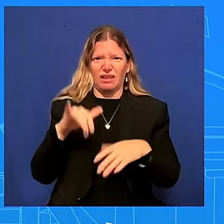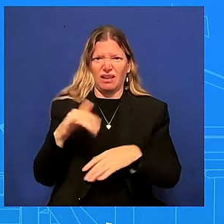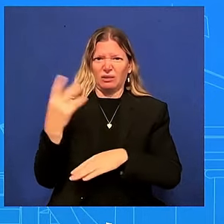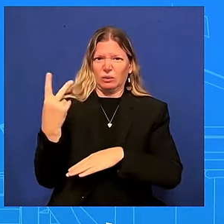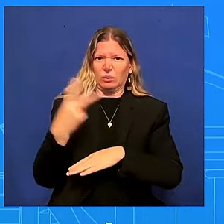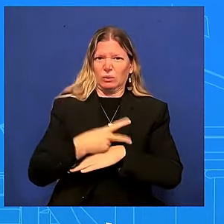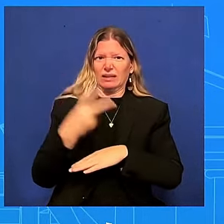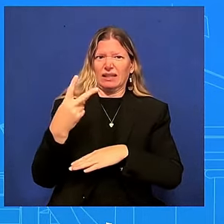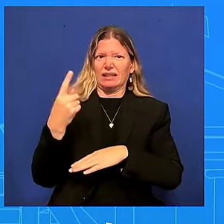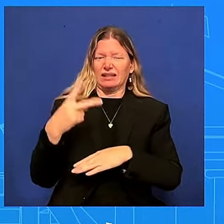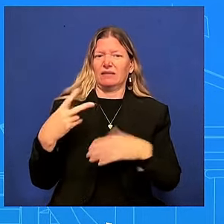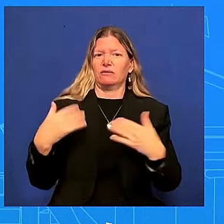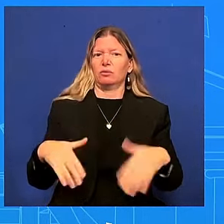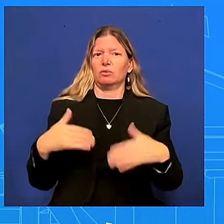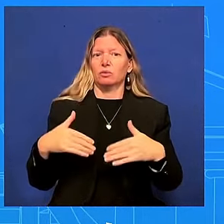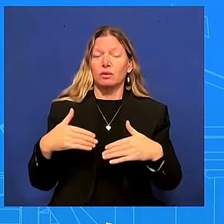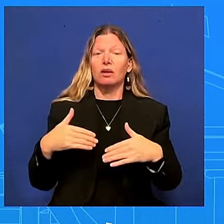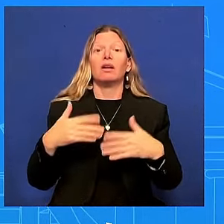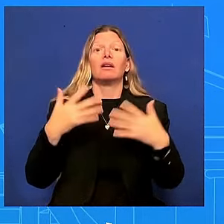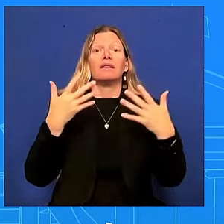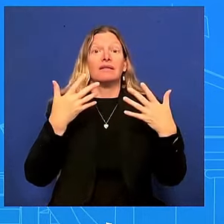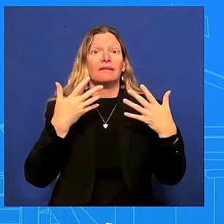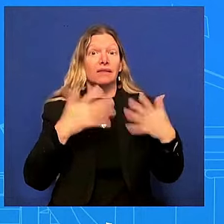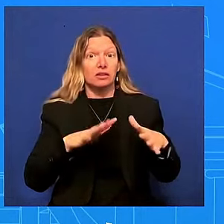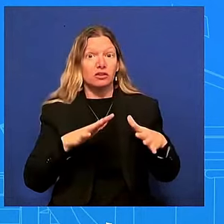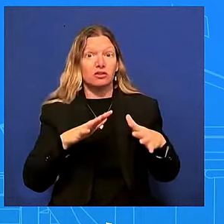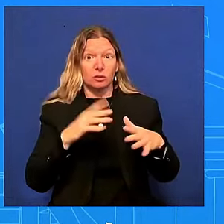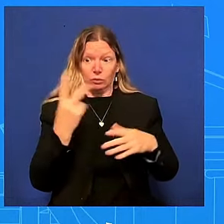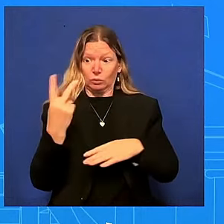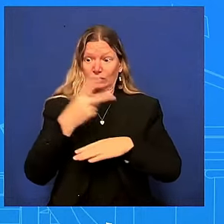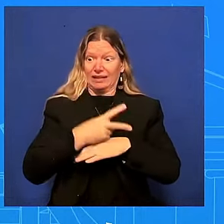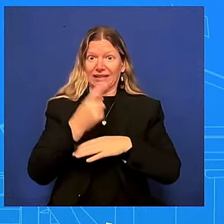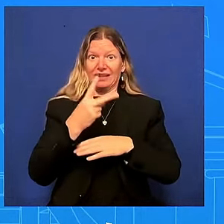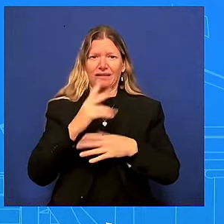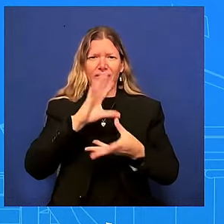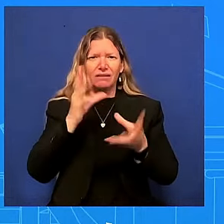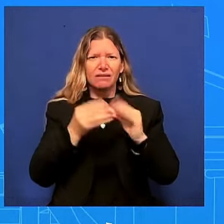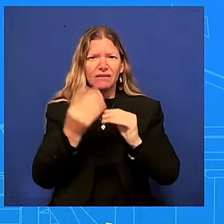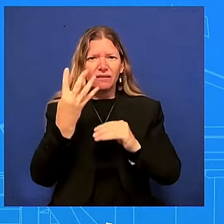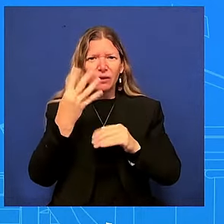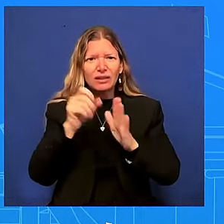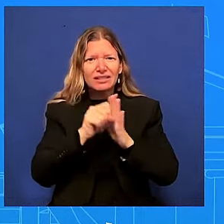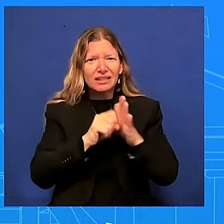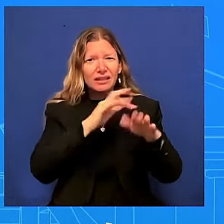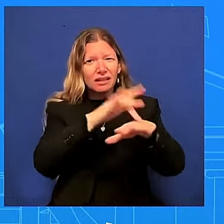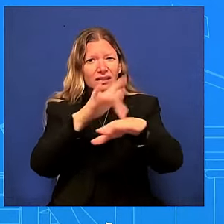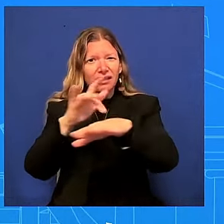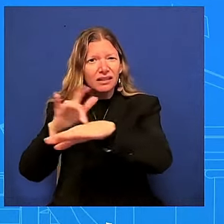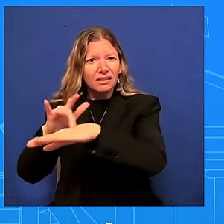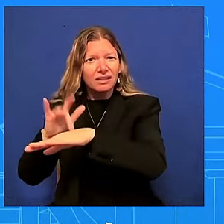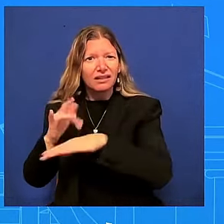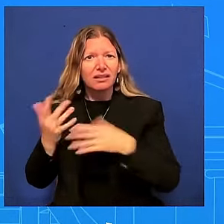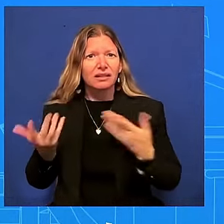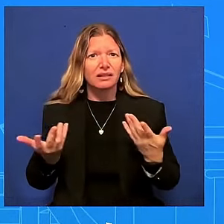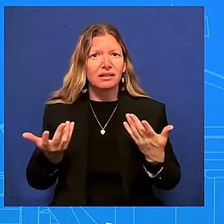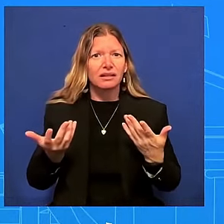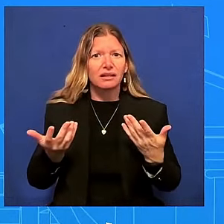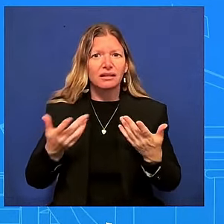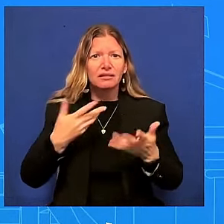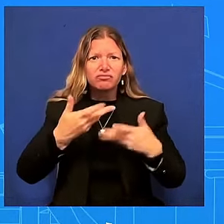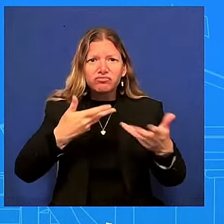states and engaged with supporters engage with american people everyday people heard directly from them